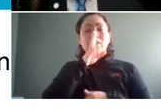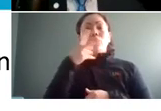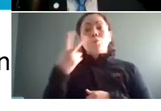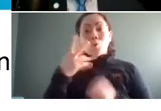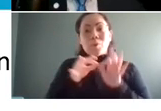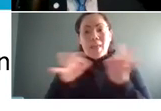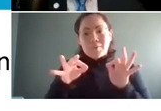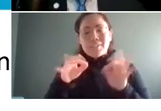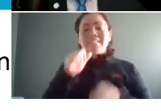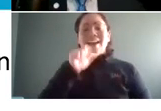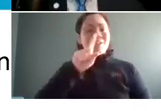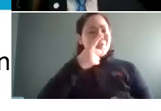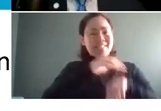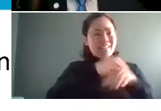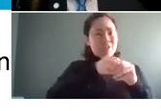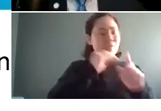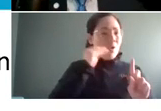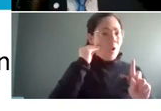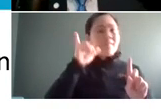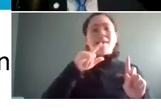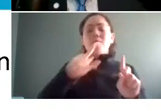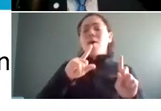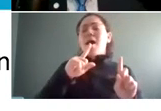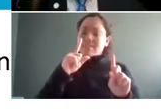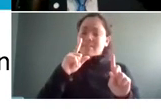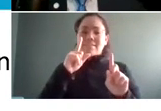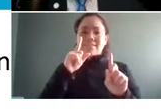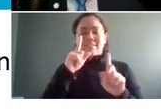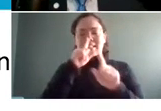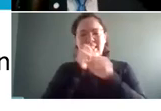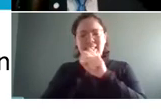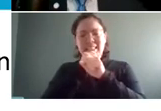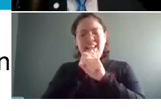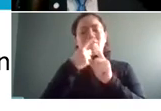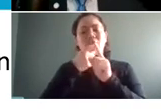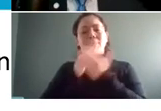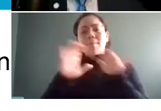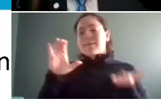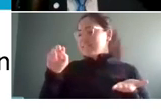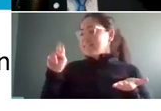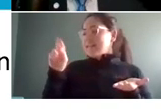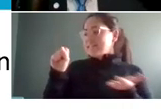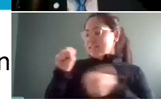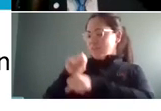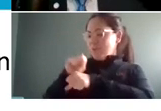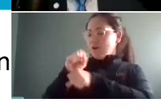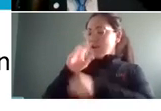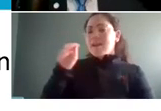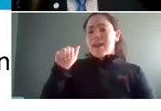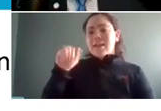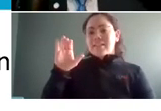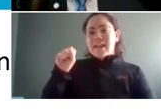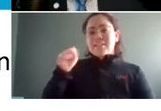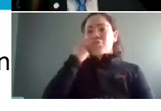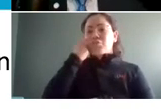home um this was a statistic that came out of um some census work some an acs survey that was done within the past two years